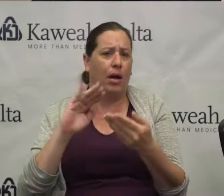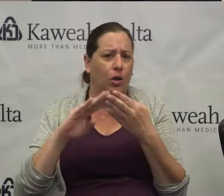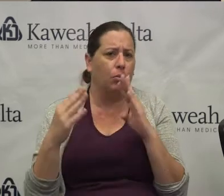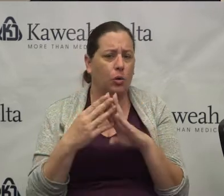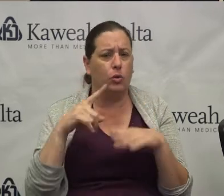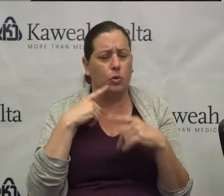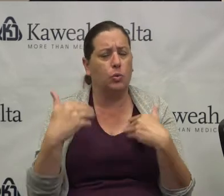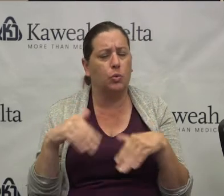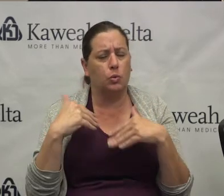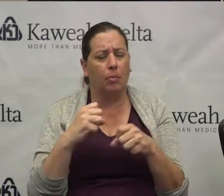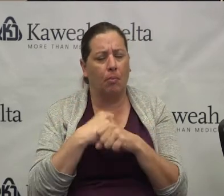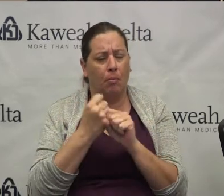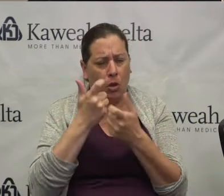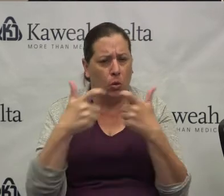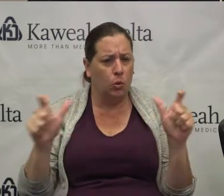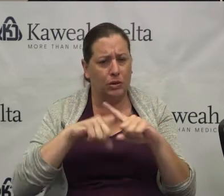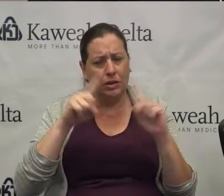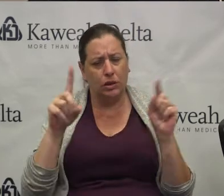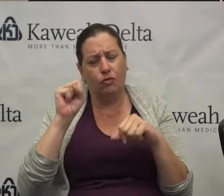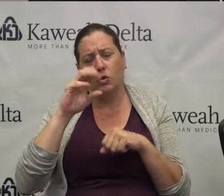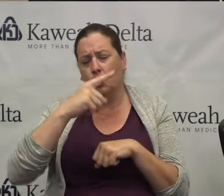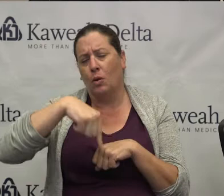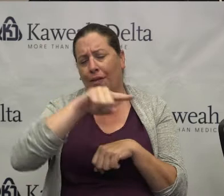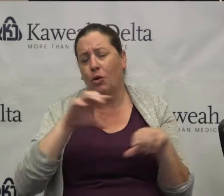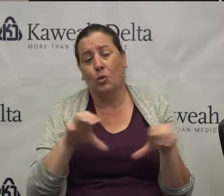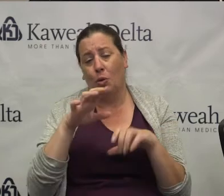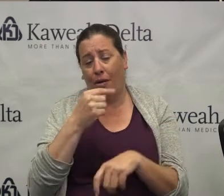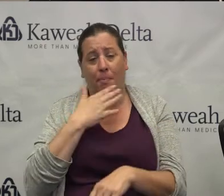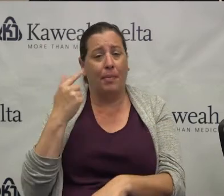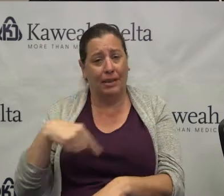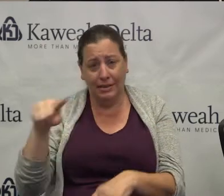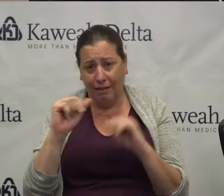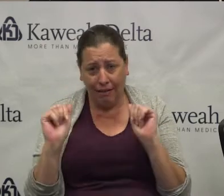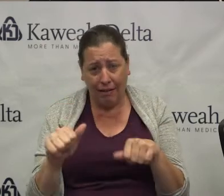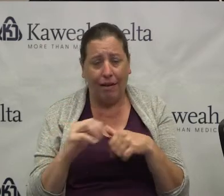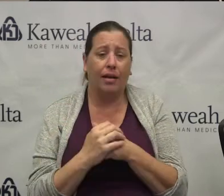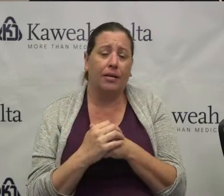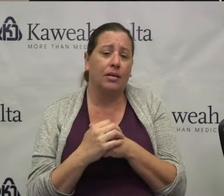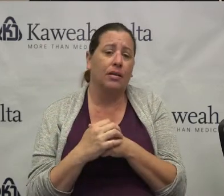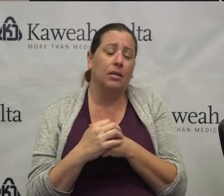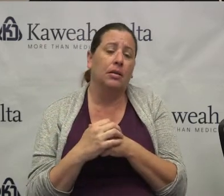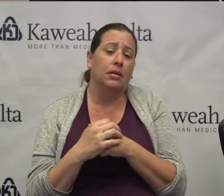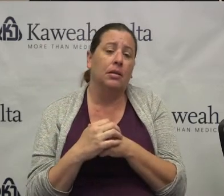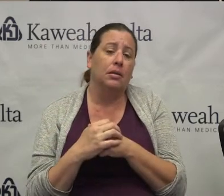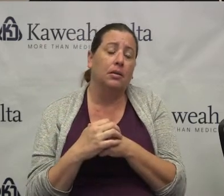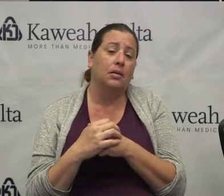And it's just made a big difference. And so they're doing the best they can. We are